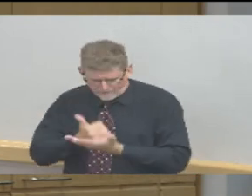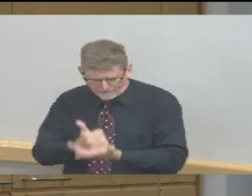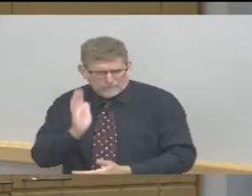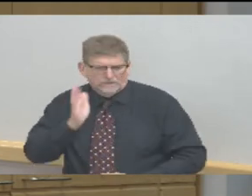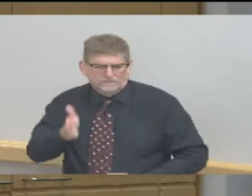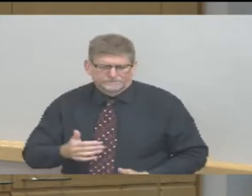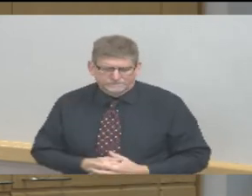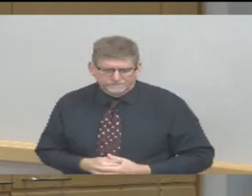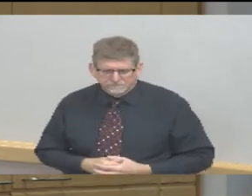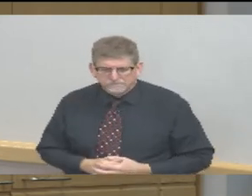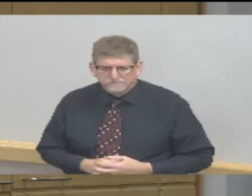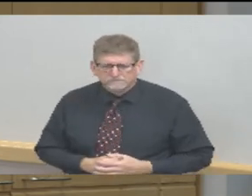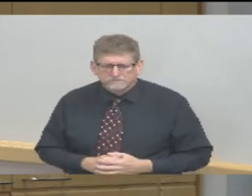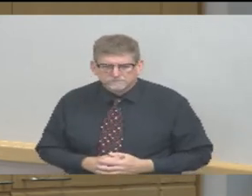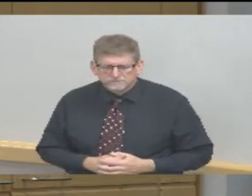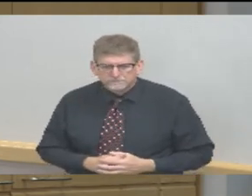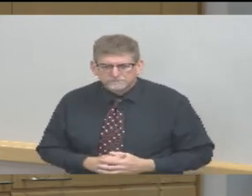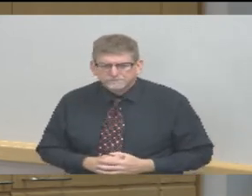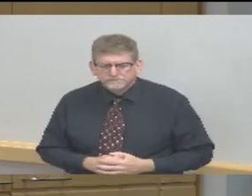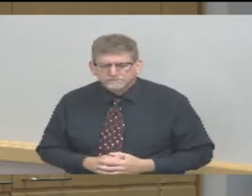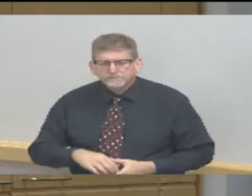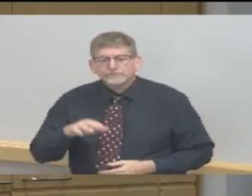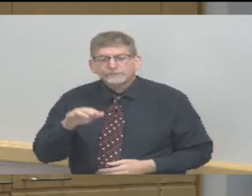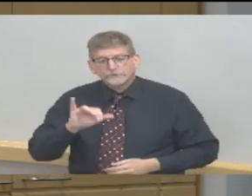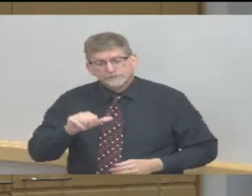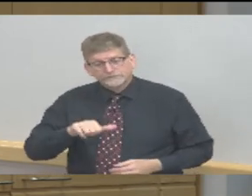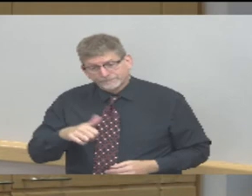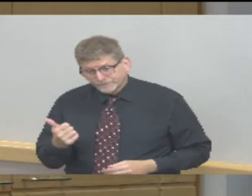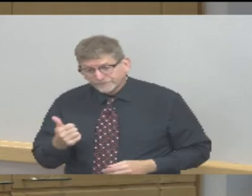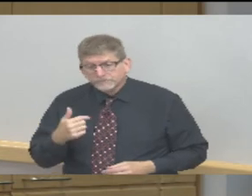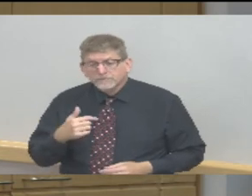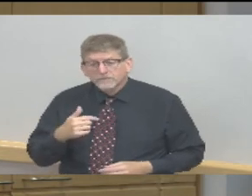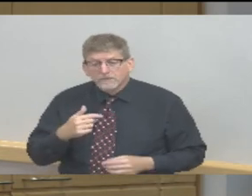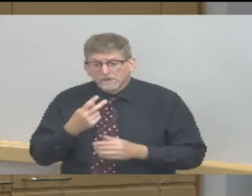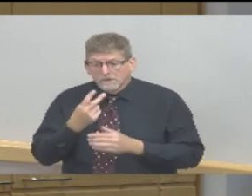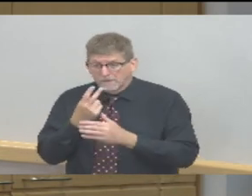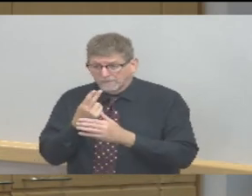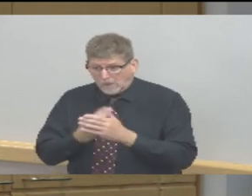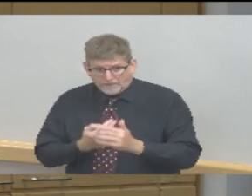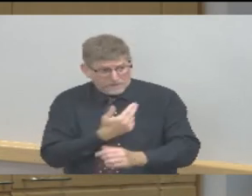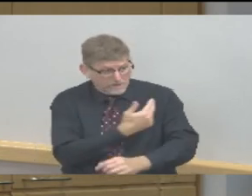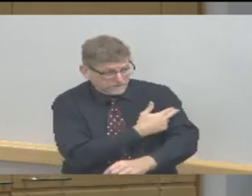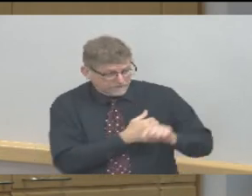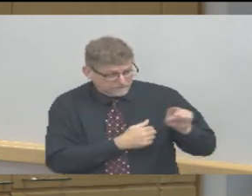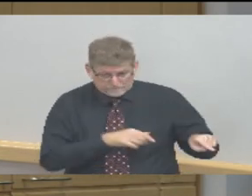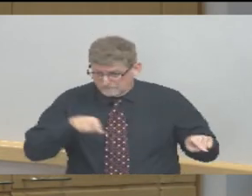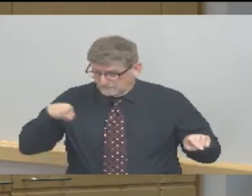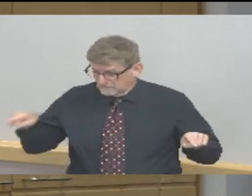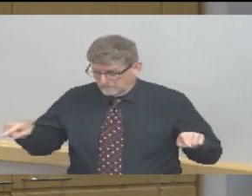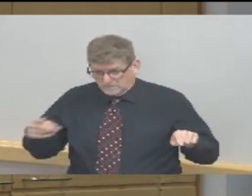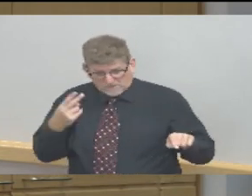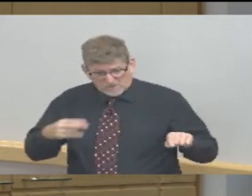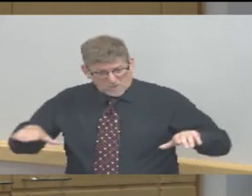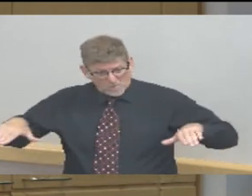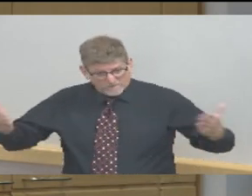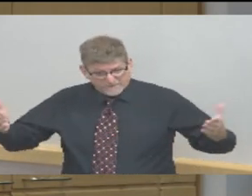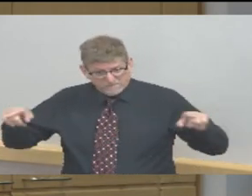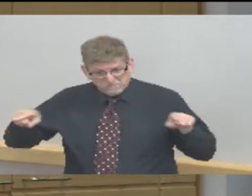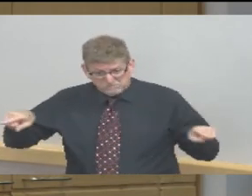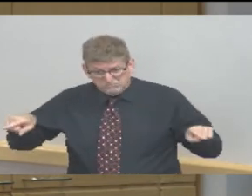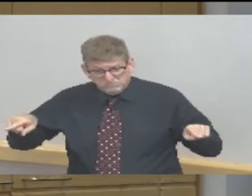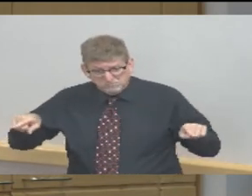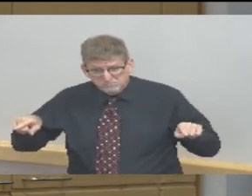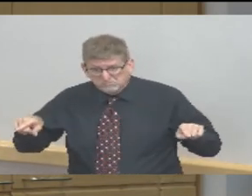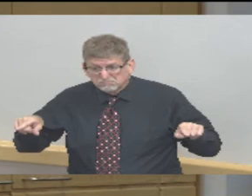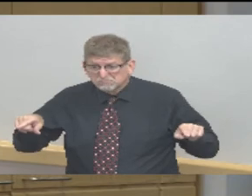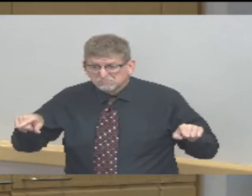other things that you will see is as we are both hospitals are opening up and we're now into a little more than two weeks into our opening